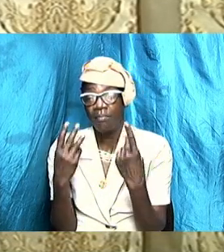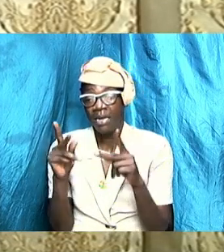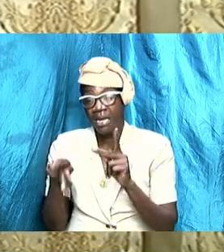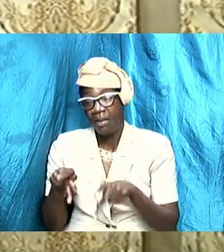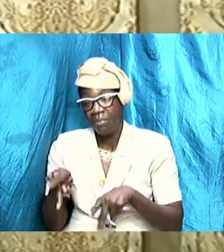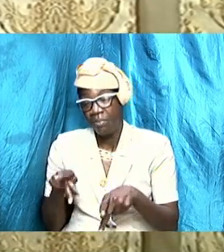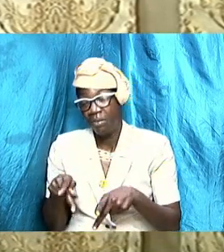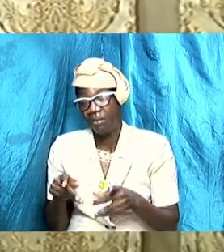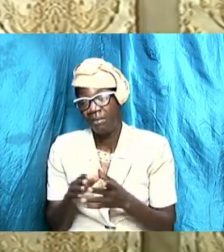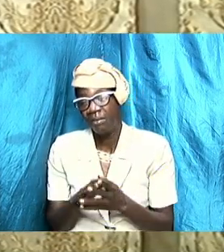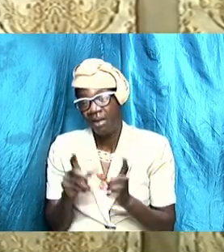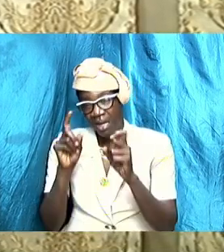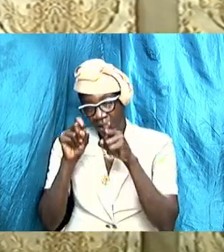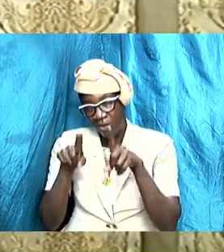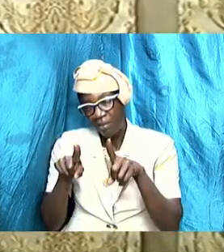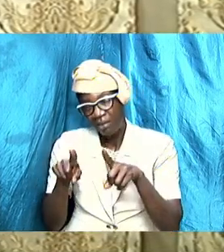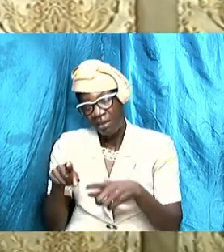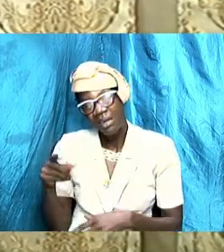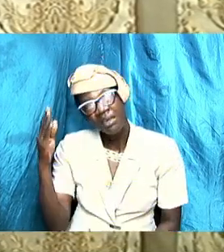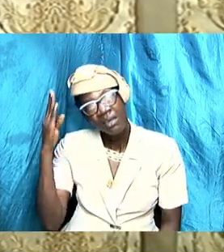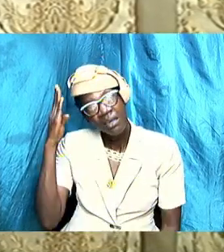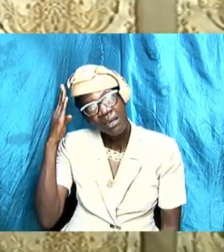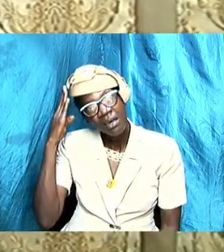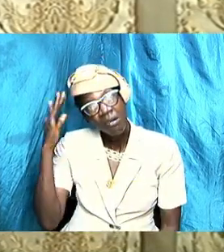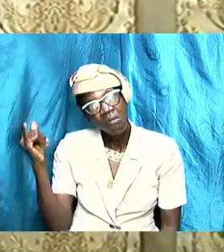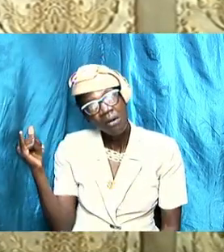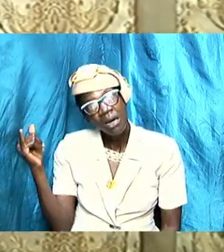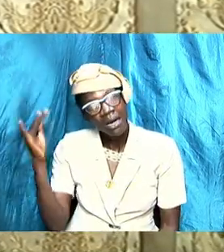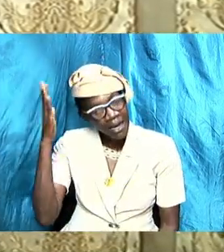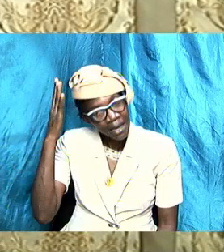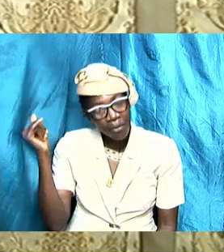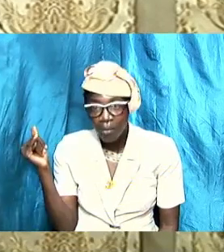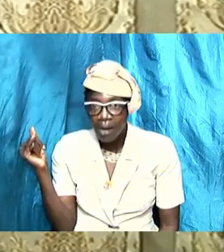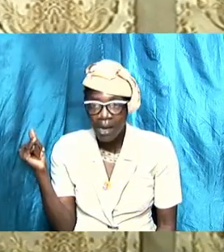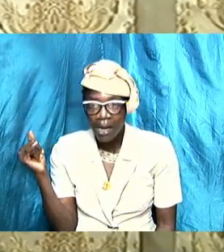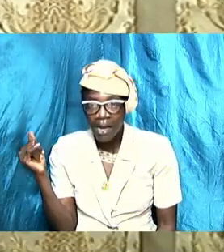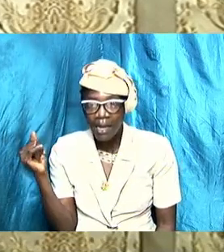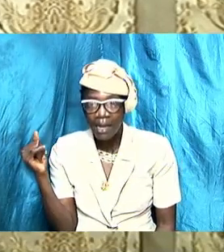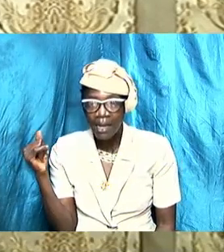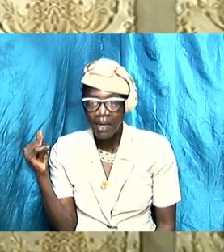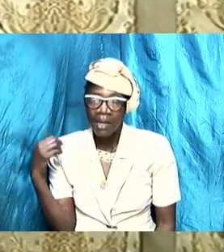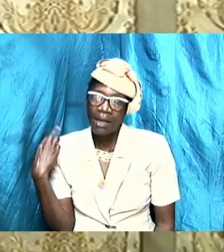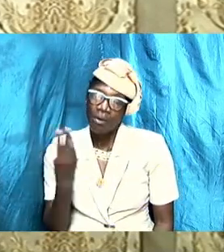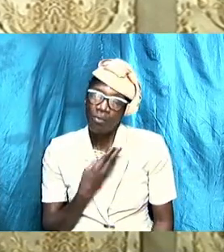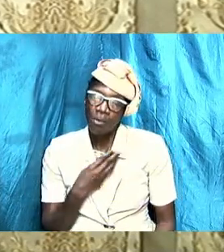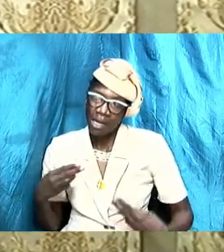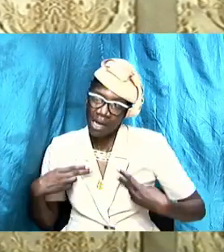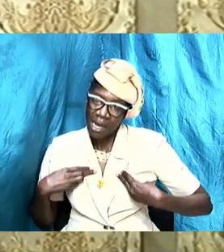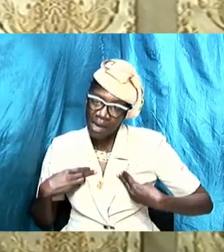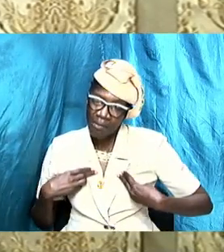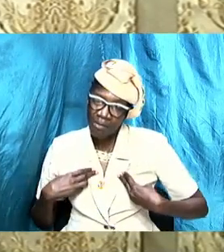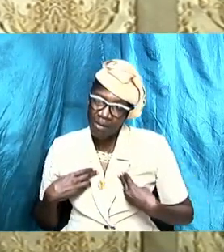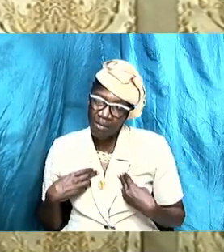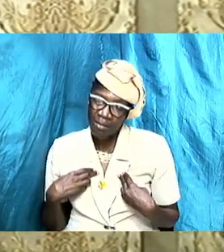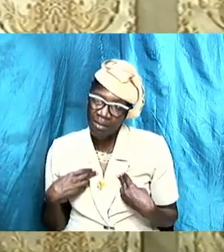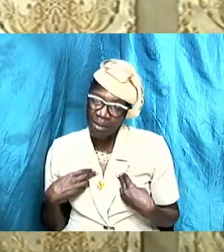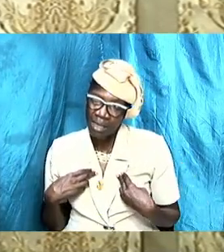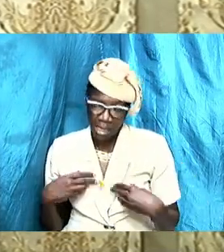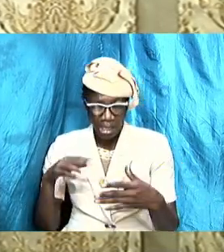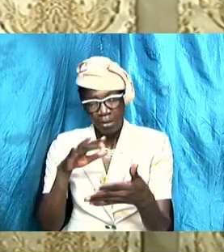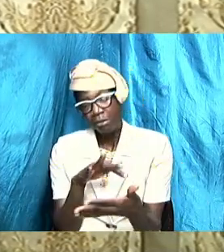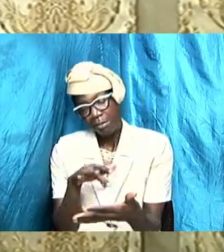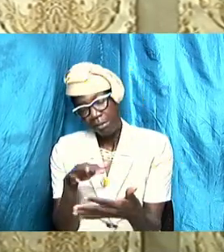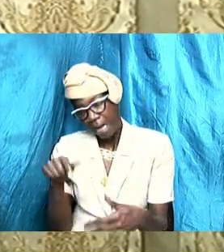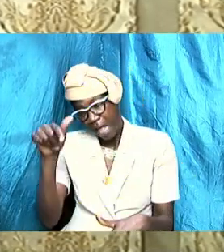question, you know, why is it that we have somehow gone on this particular subject